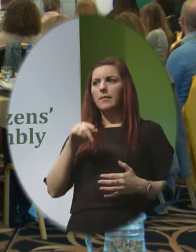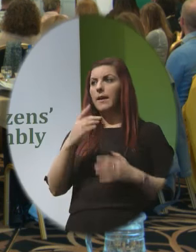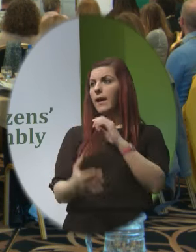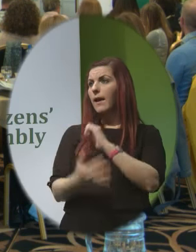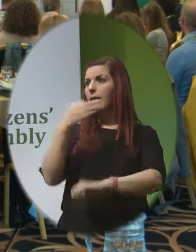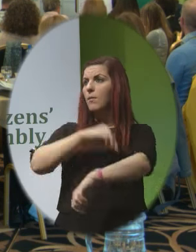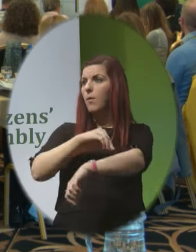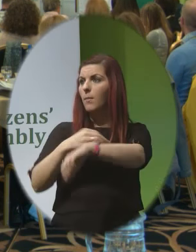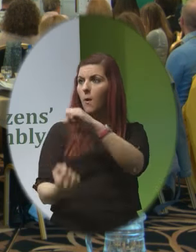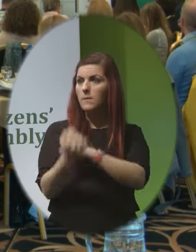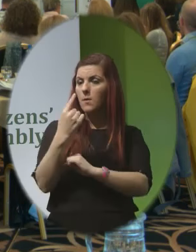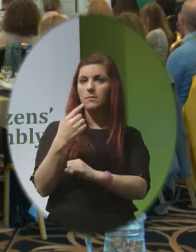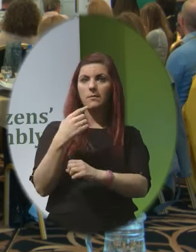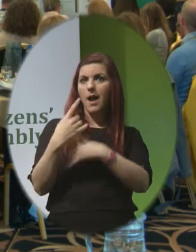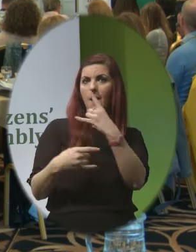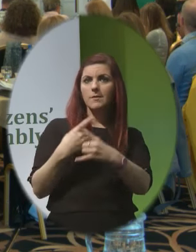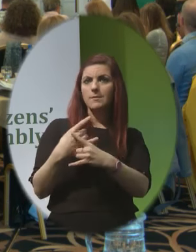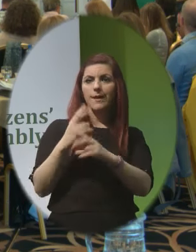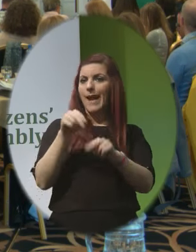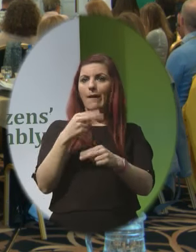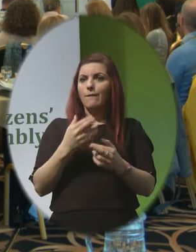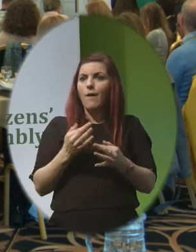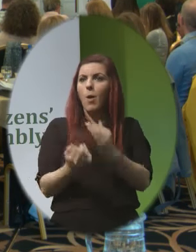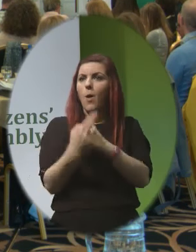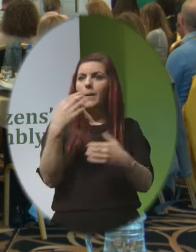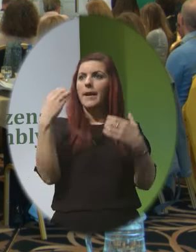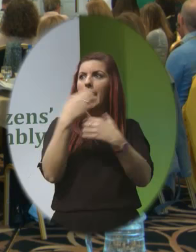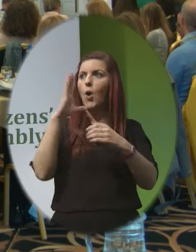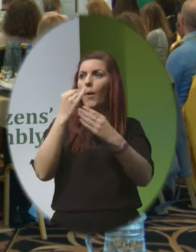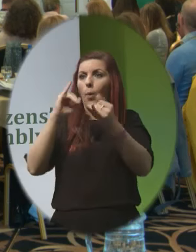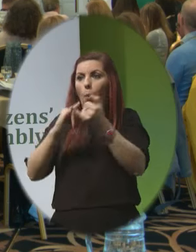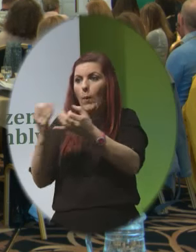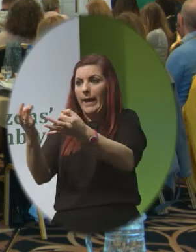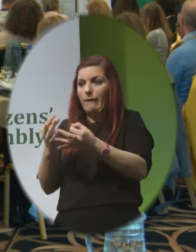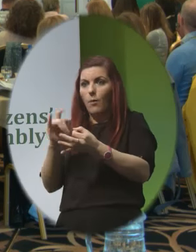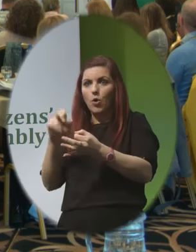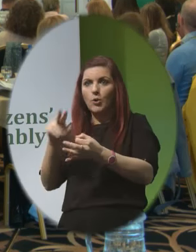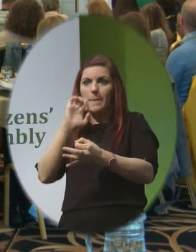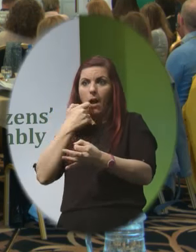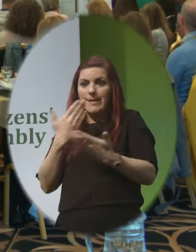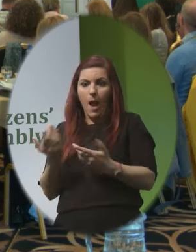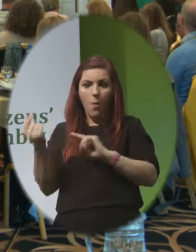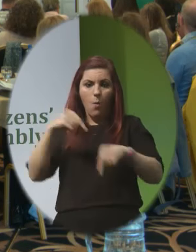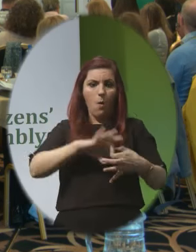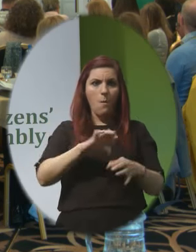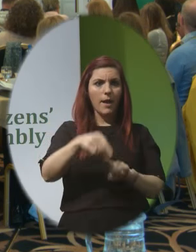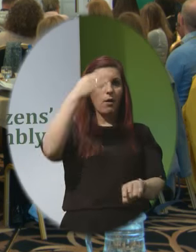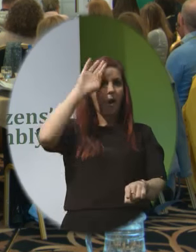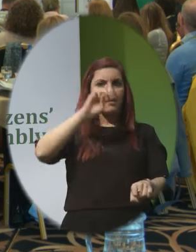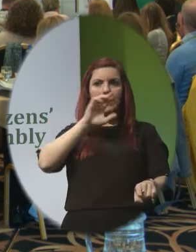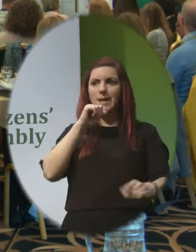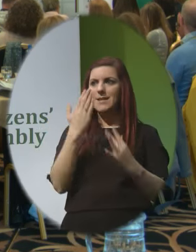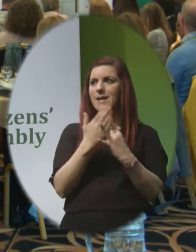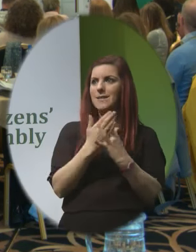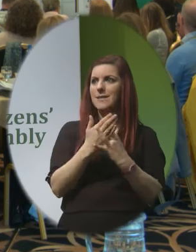does arise they are unable to access follow-up care with the abortion provider because they are now back home in Ireland and all of this tends to cause